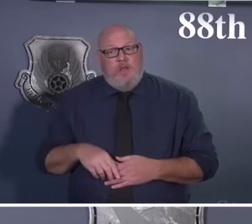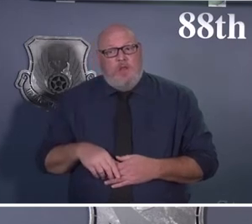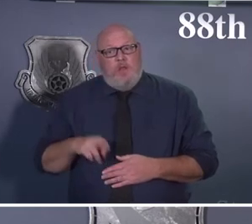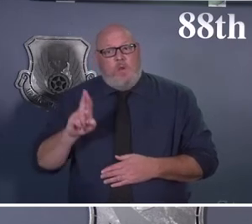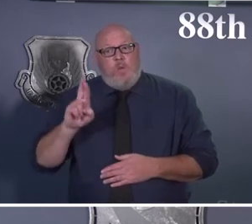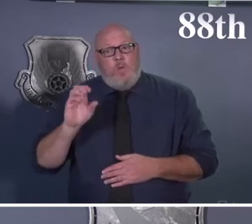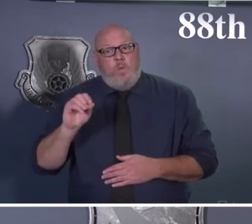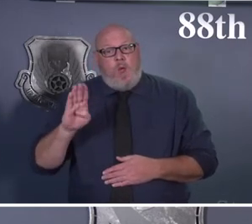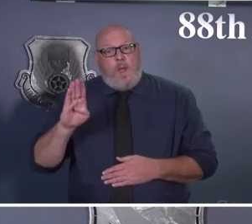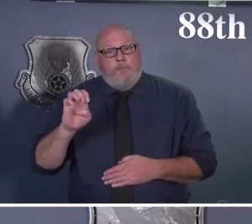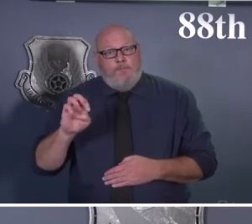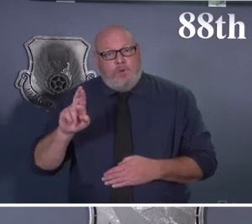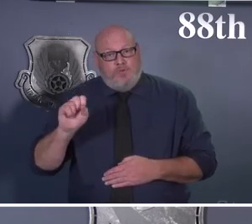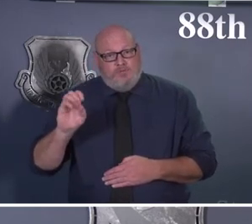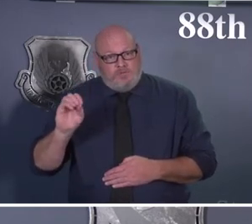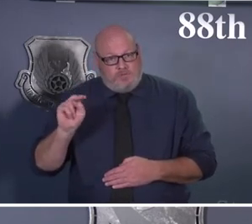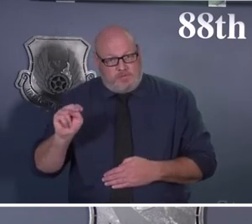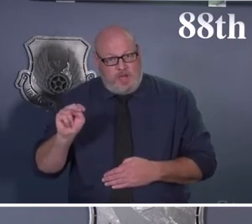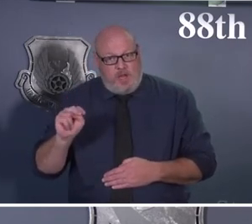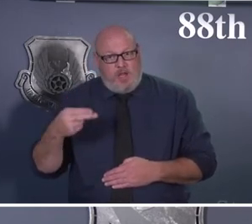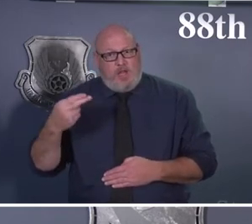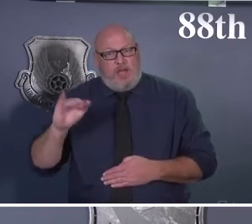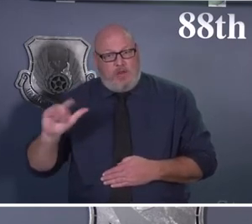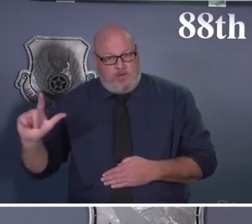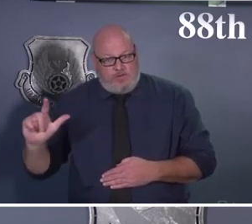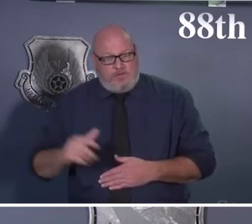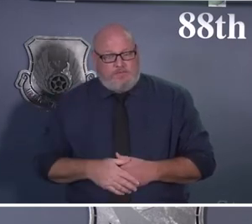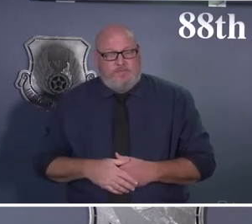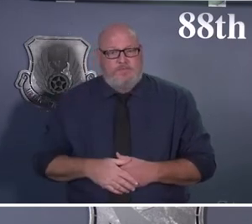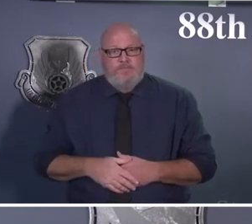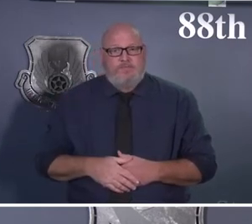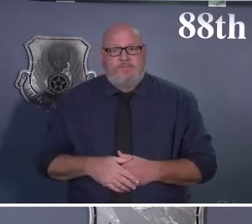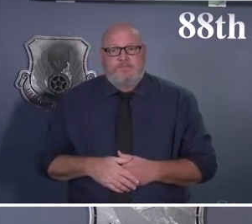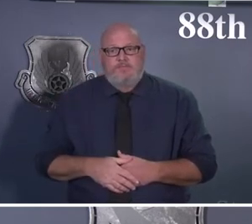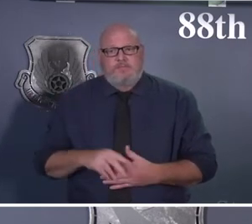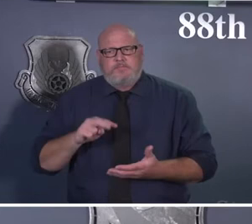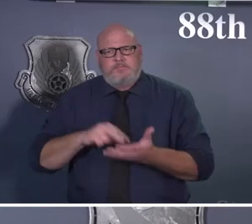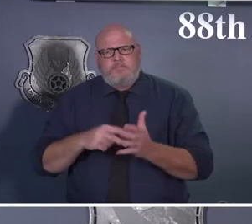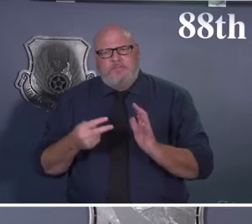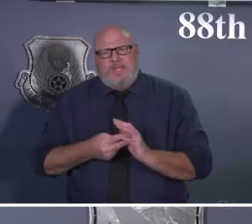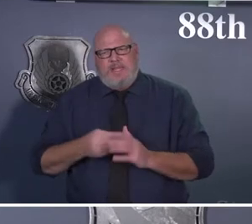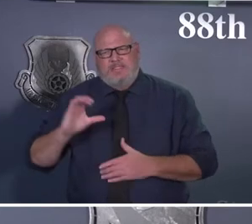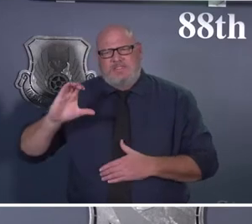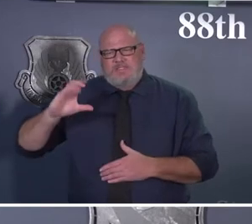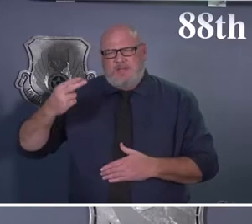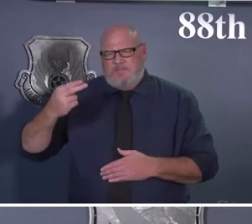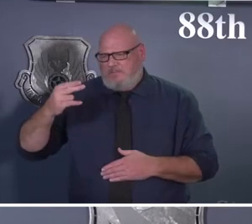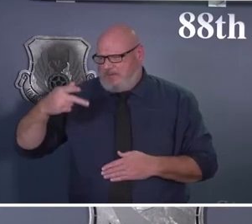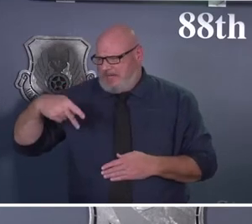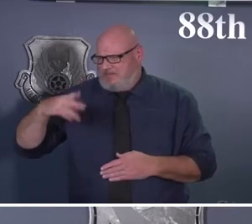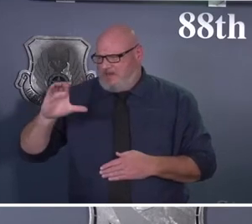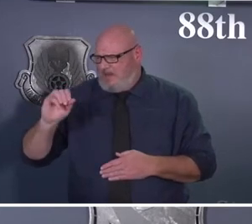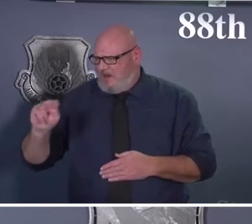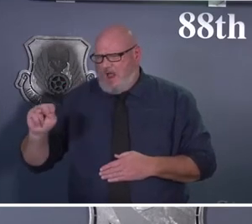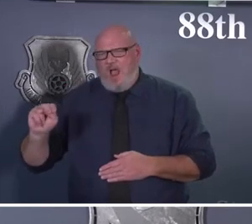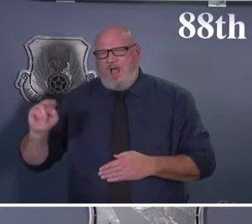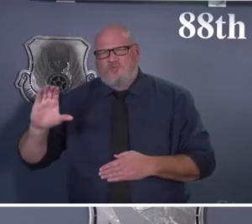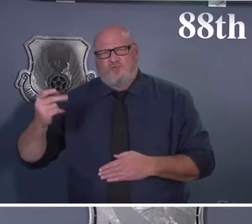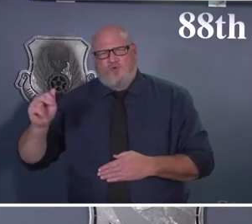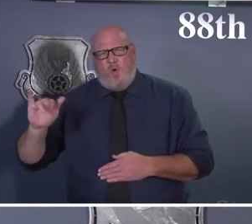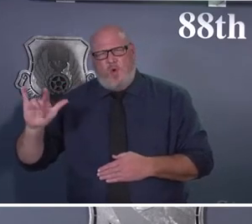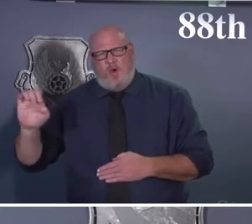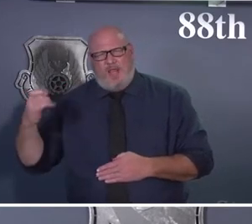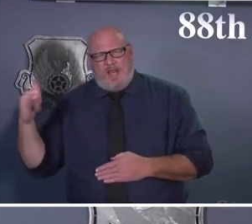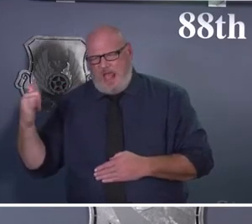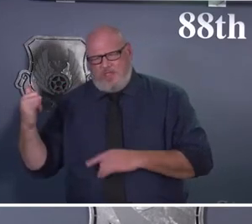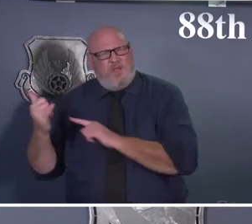highlight what HP Con Charlie means to our services posture. And I'm going to start with AFES, who is a big or a key player